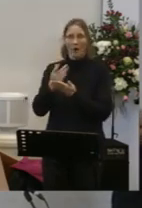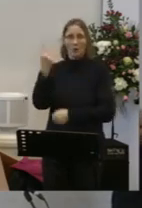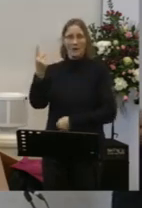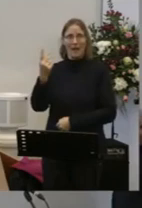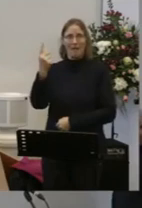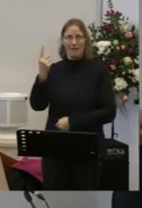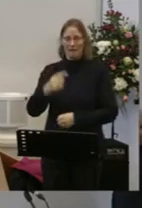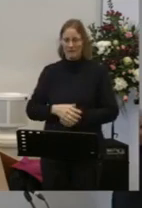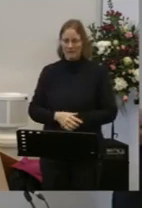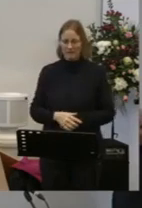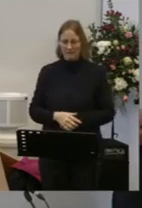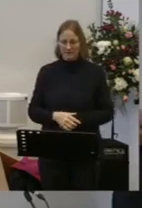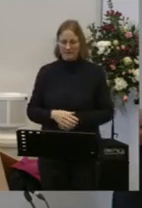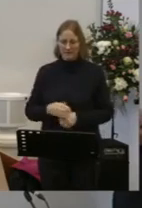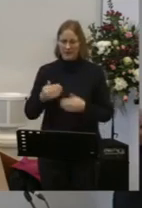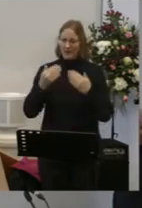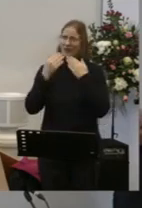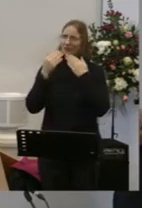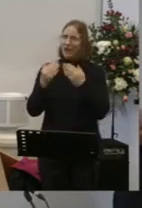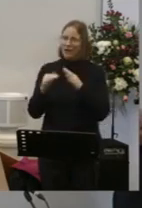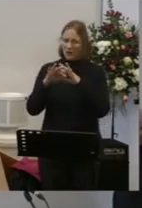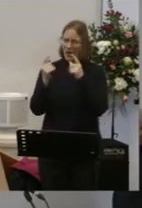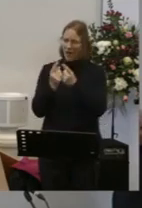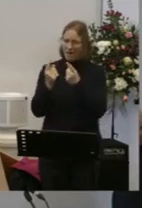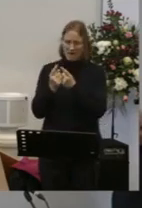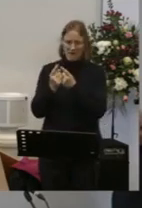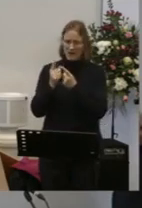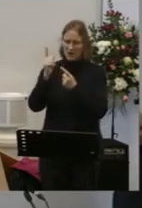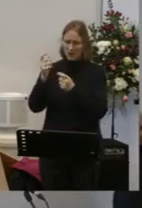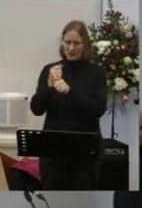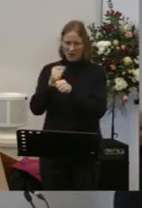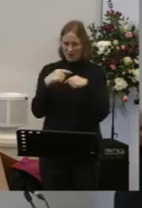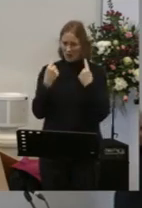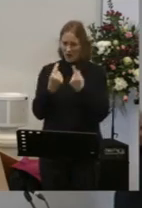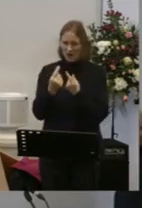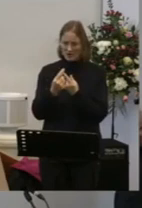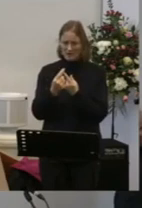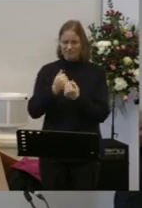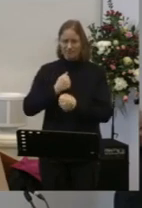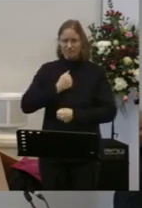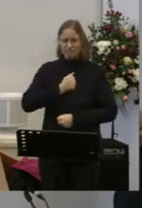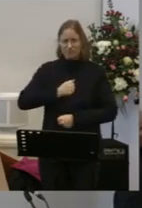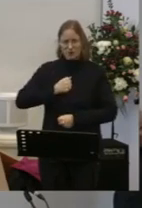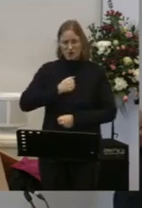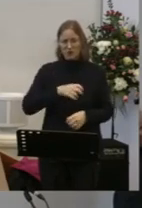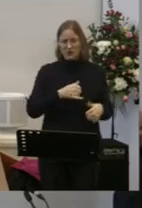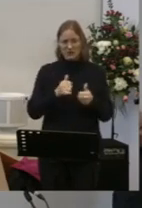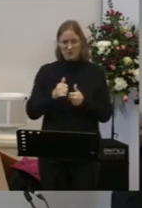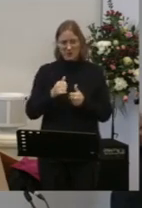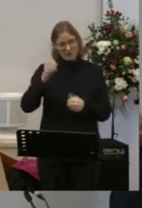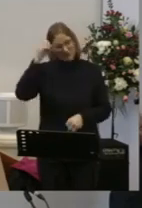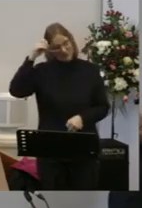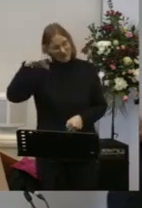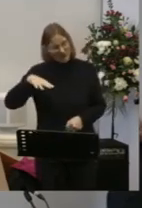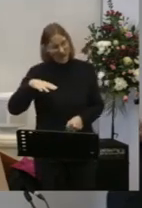And we thank you for what you have done for us Forgive us when we lose the awe and wonder of it Forgive us